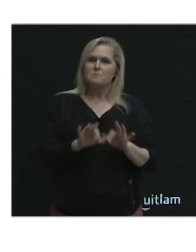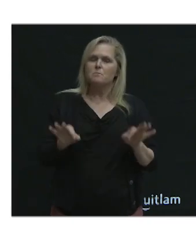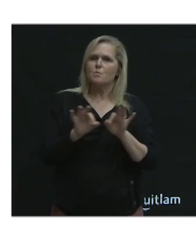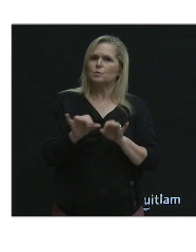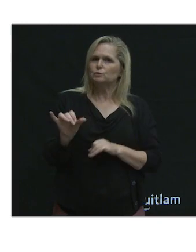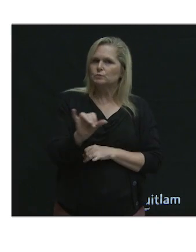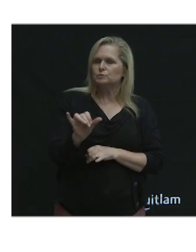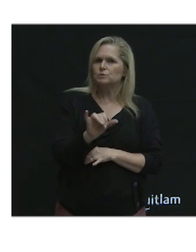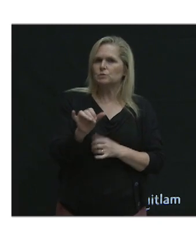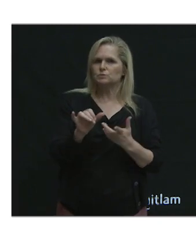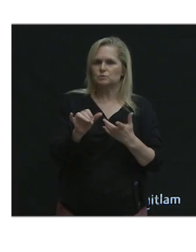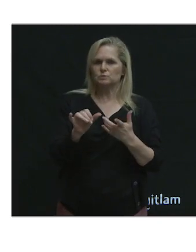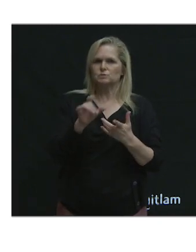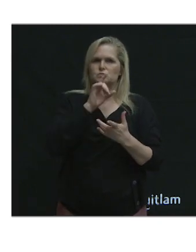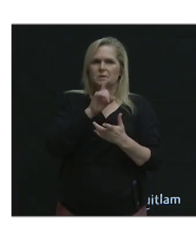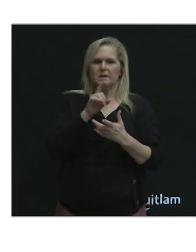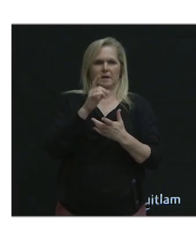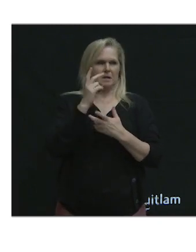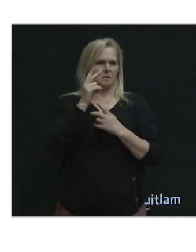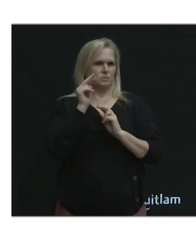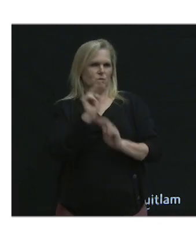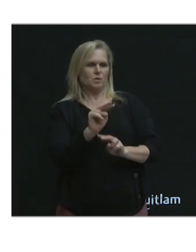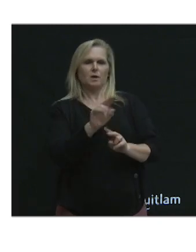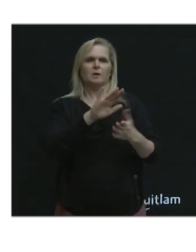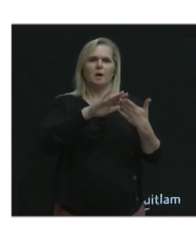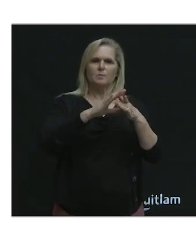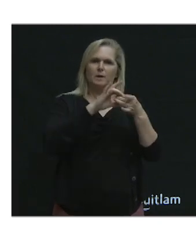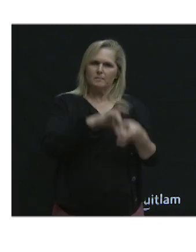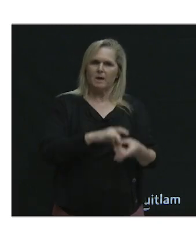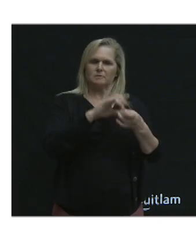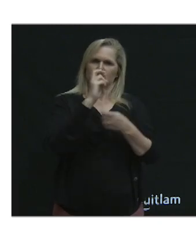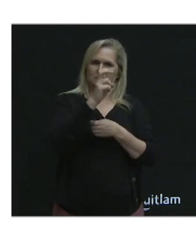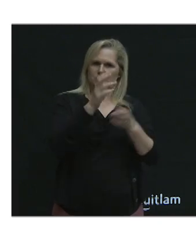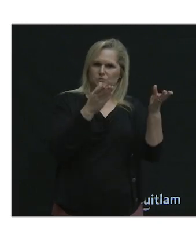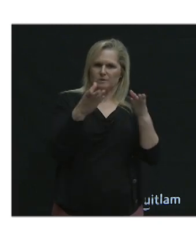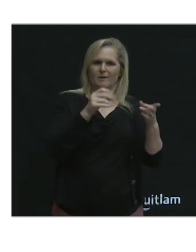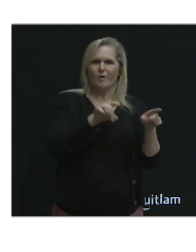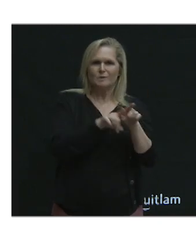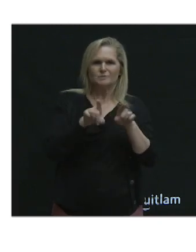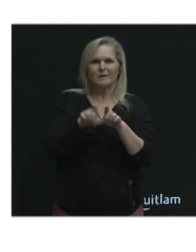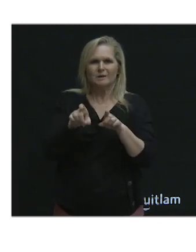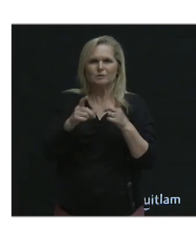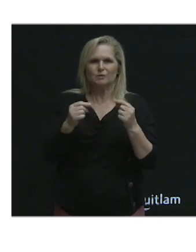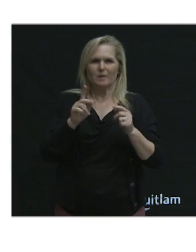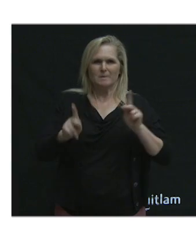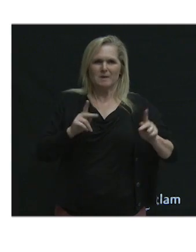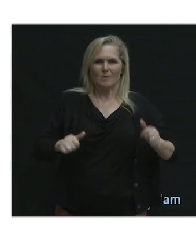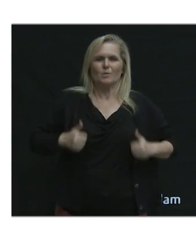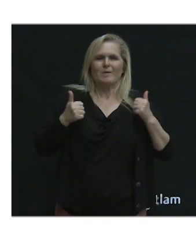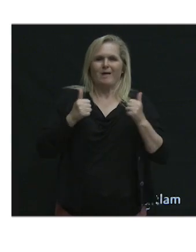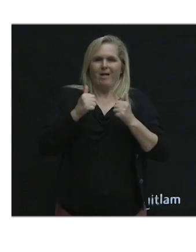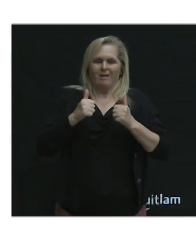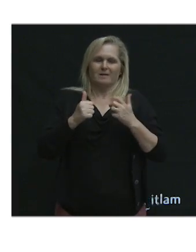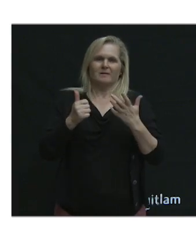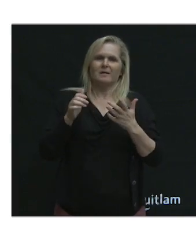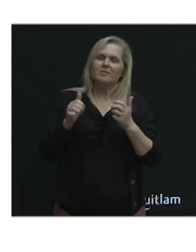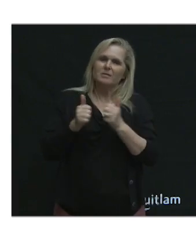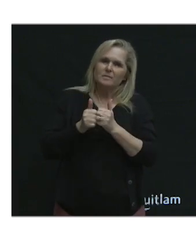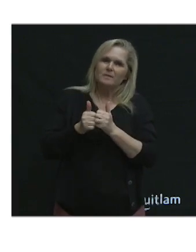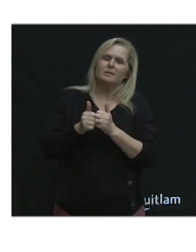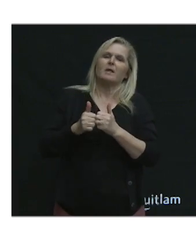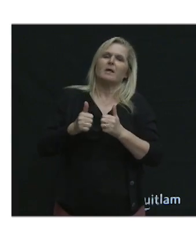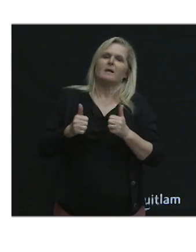support community-based transportation services. And, again, engage people with lived experience in decision-making